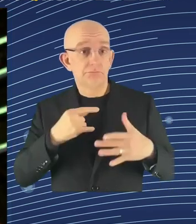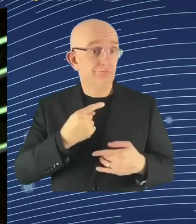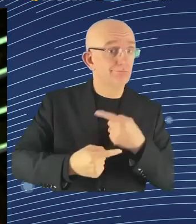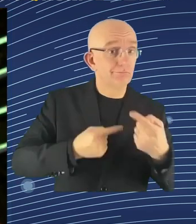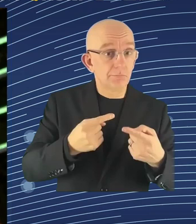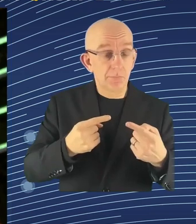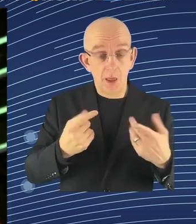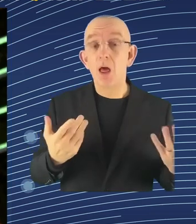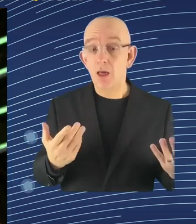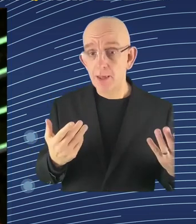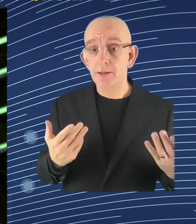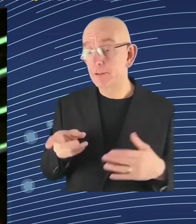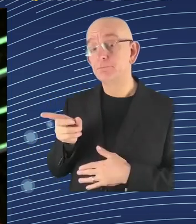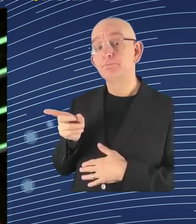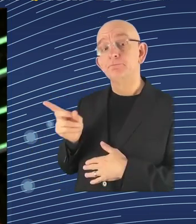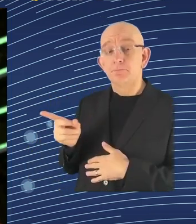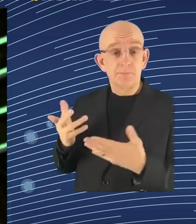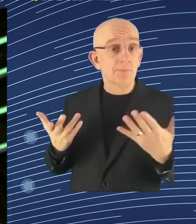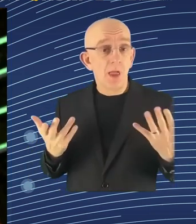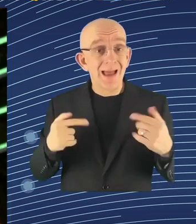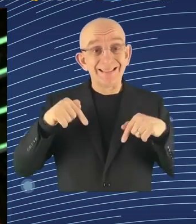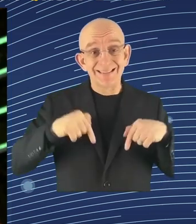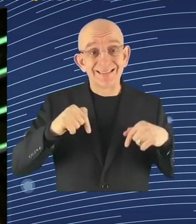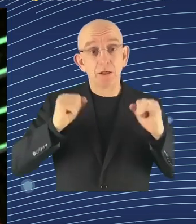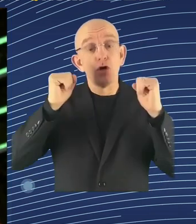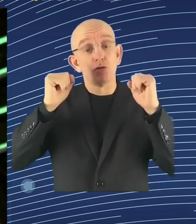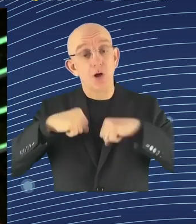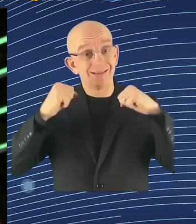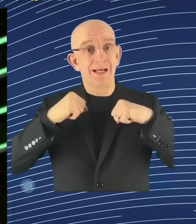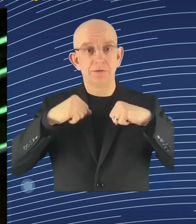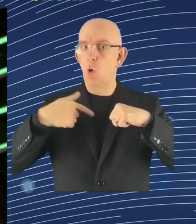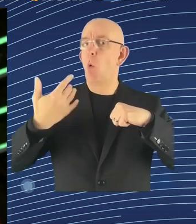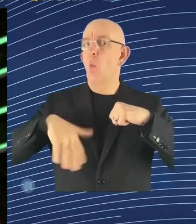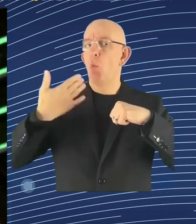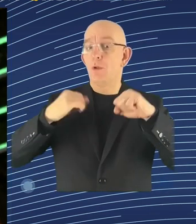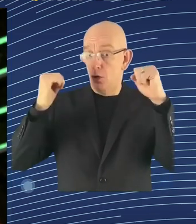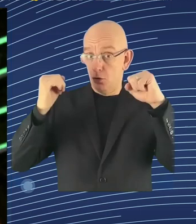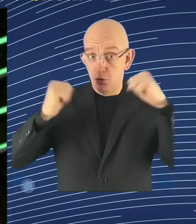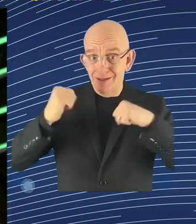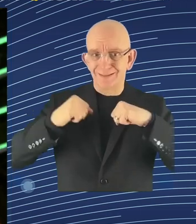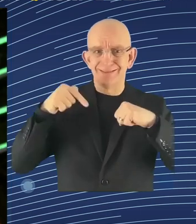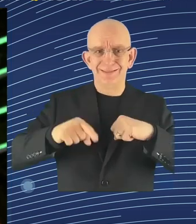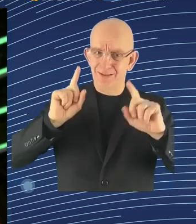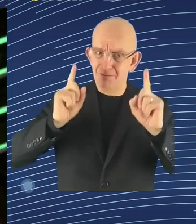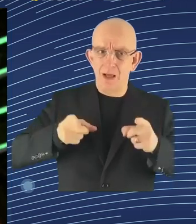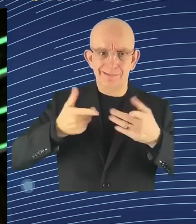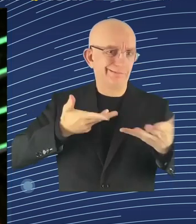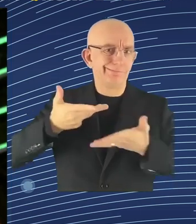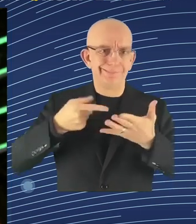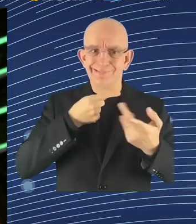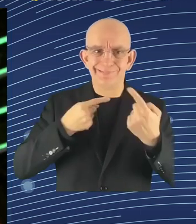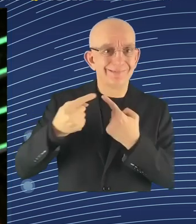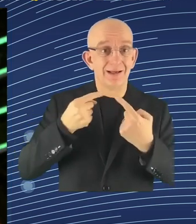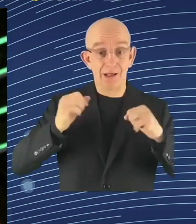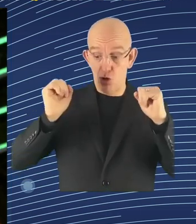your data when you're in an equal relationship. Right. This is also what is said in the GDPR, so for me, that would be absolutely a no-go